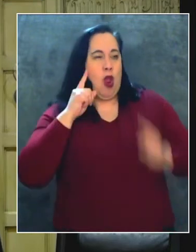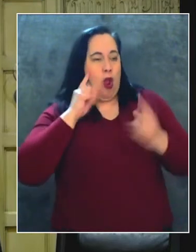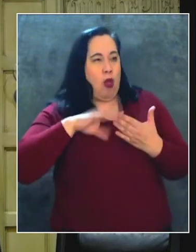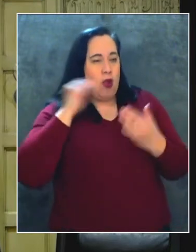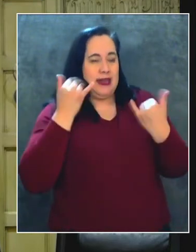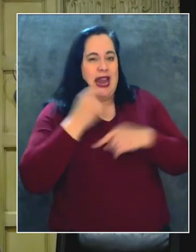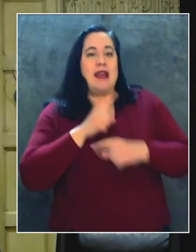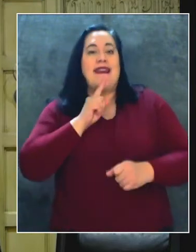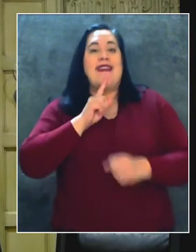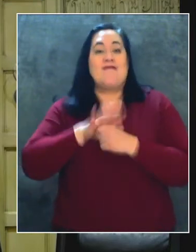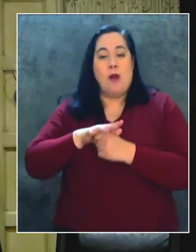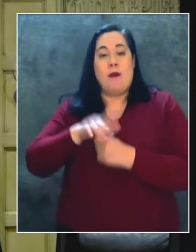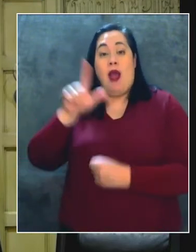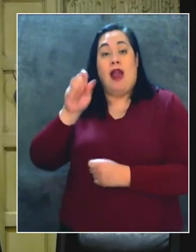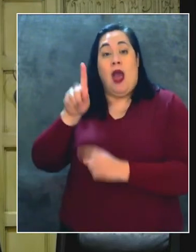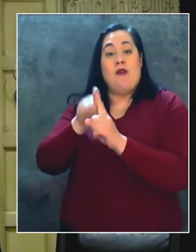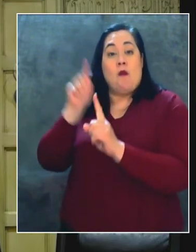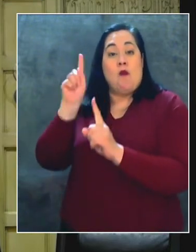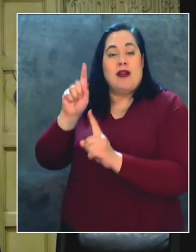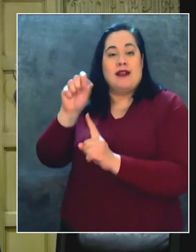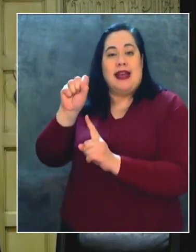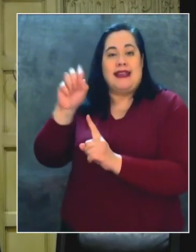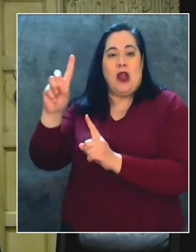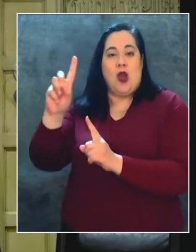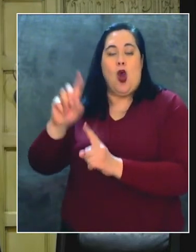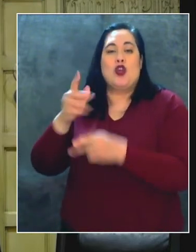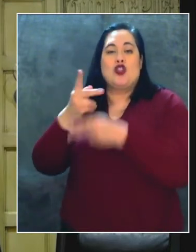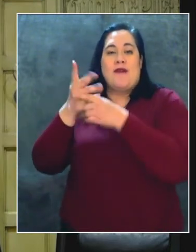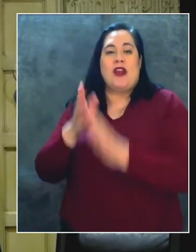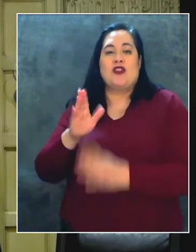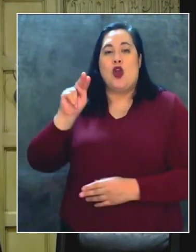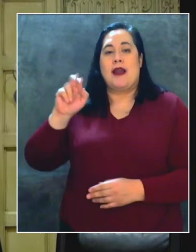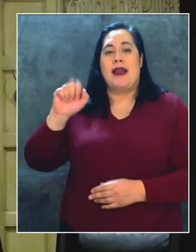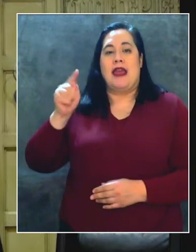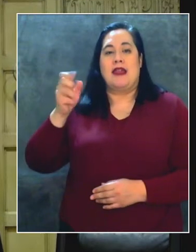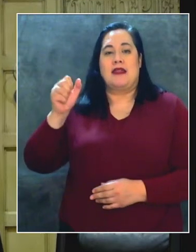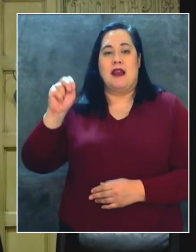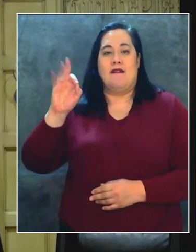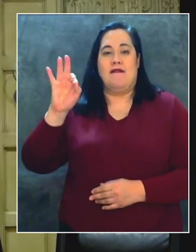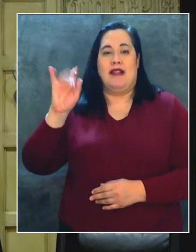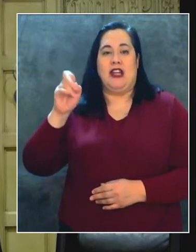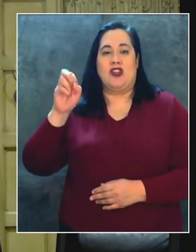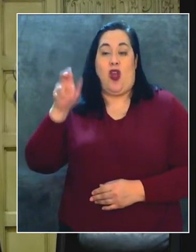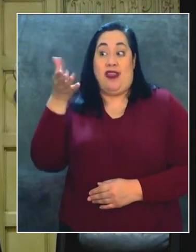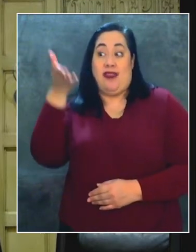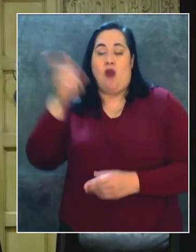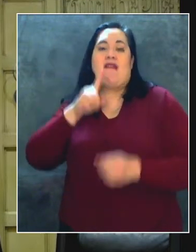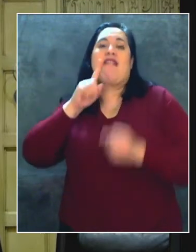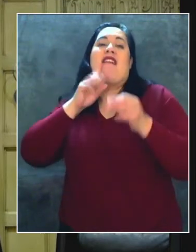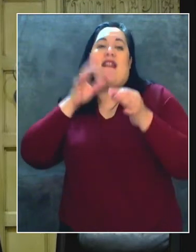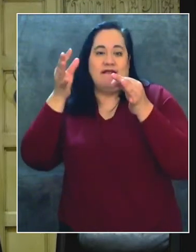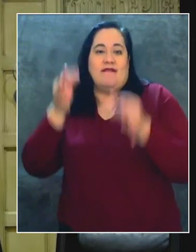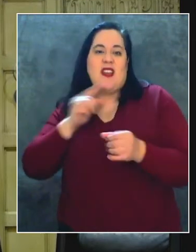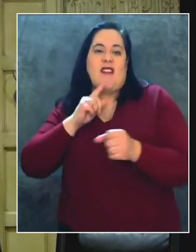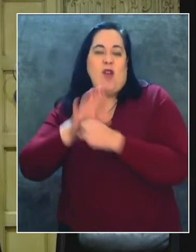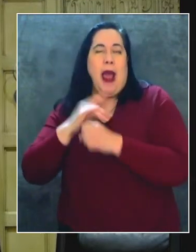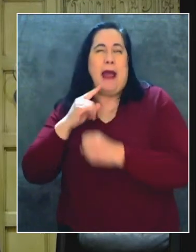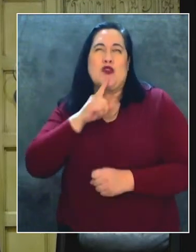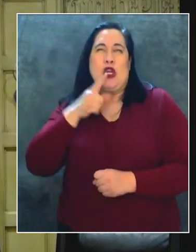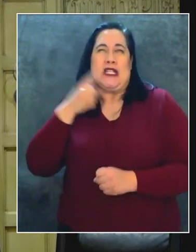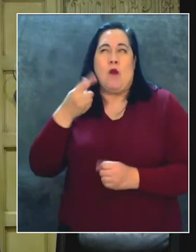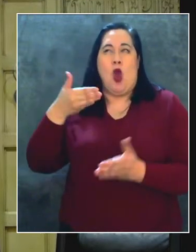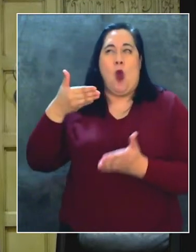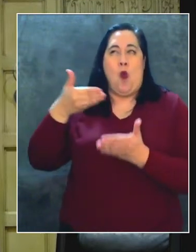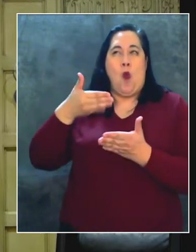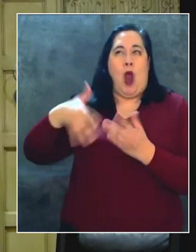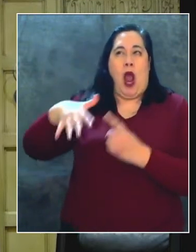confirmed by a lab in San Diego. Supervisor Nathan Fletcher in San Diego confirmed that. I'm sure that it is probably somewhere around us. It's